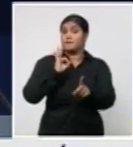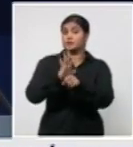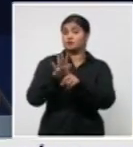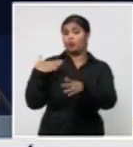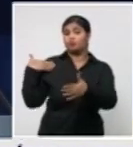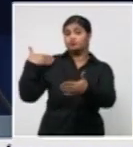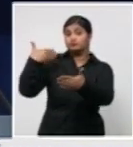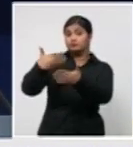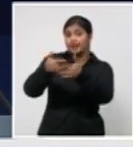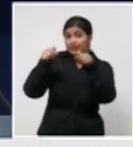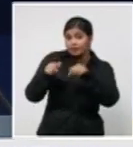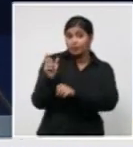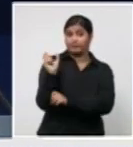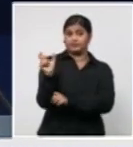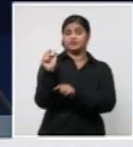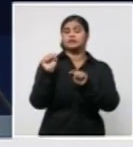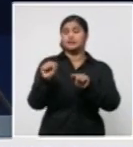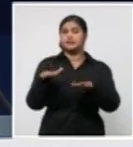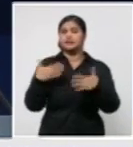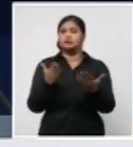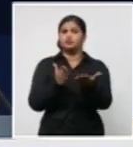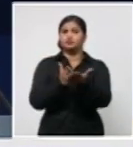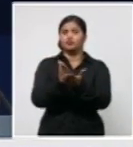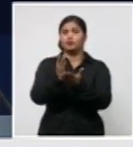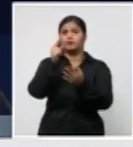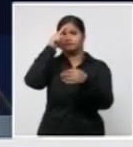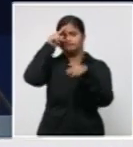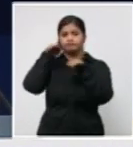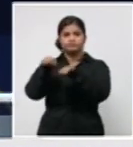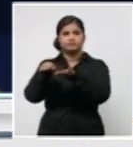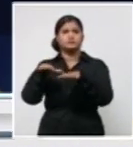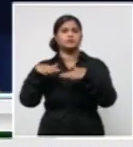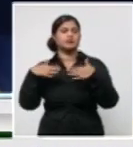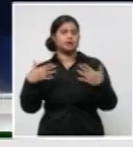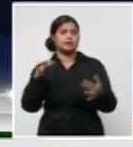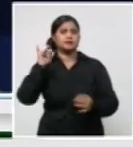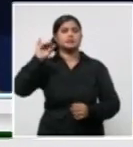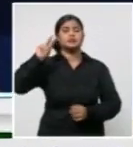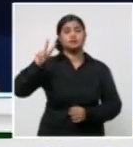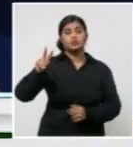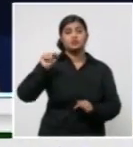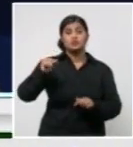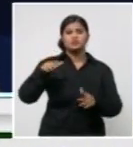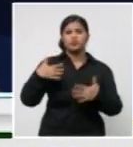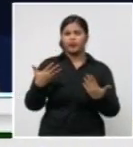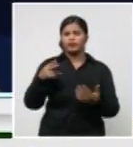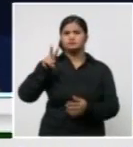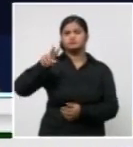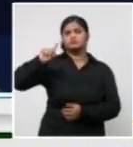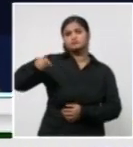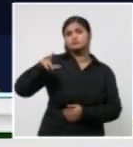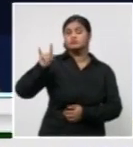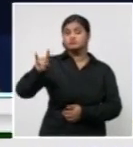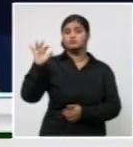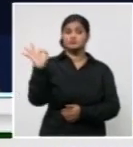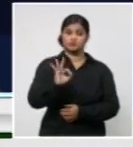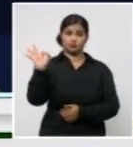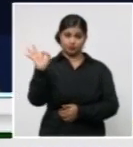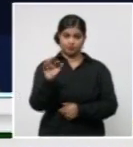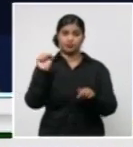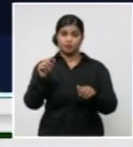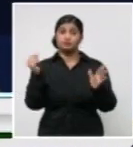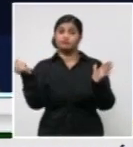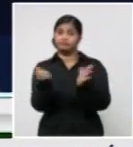evacuated. Yesterday, two people were discharged from hospital here in Havana, bringing the total number of people to have recovered